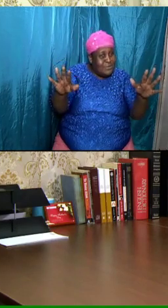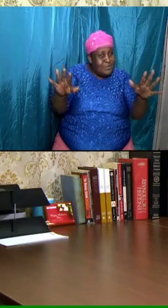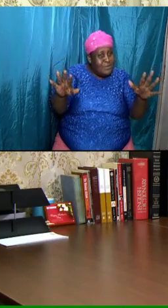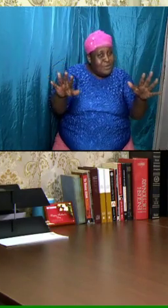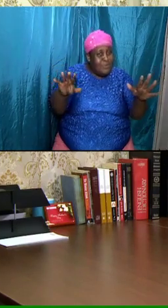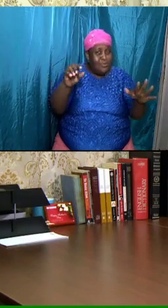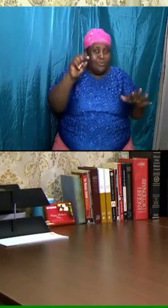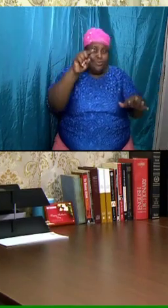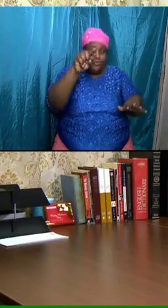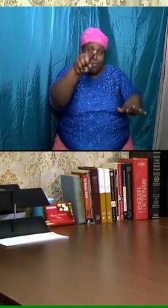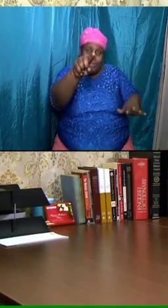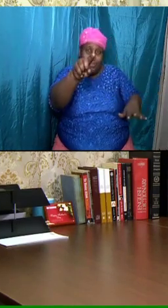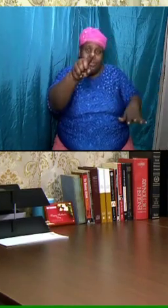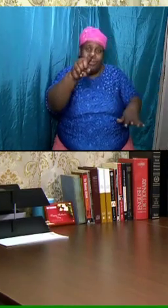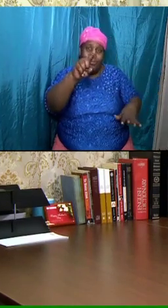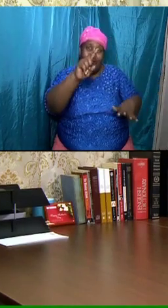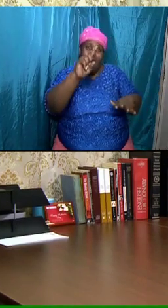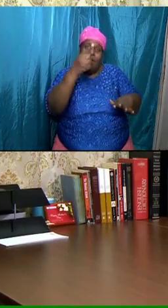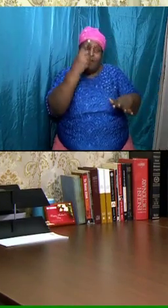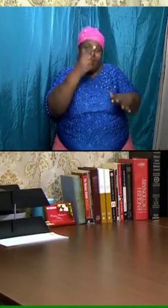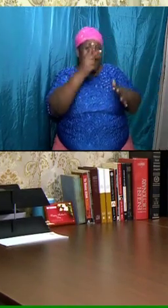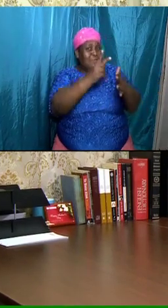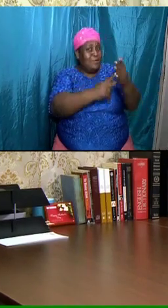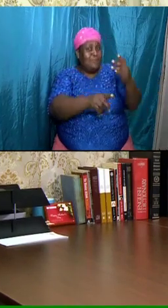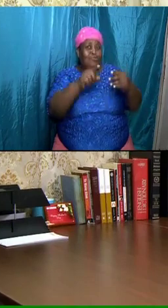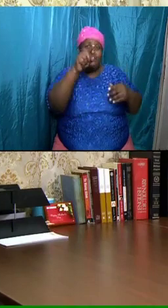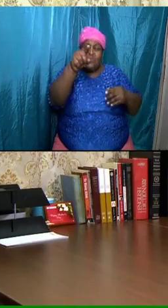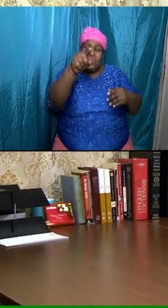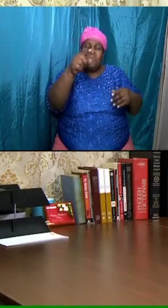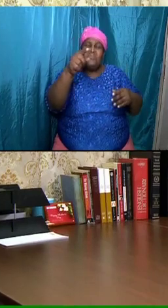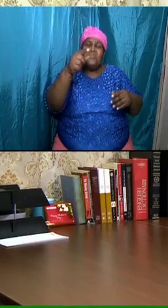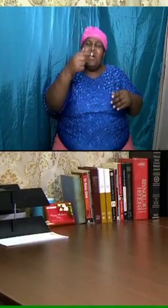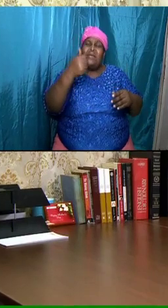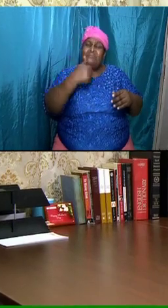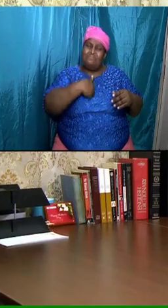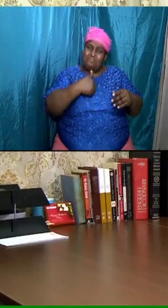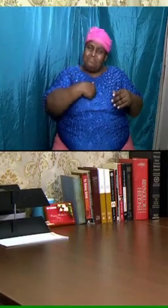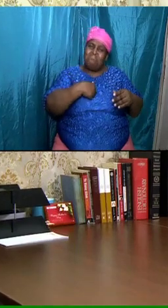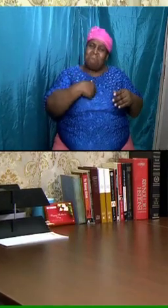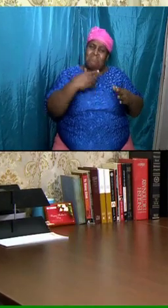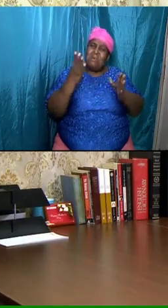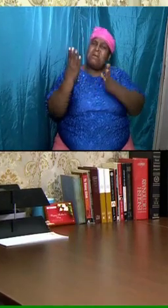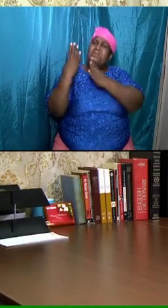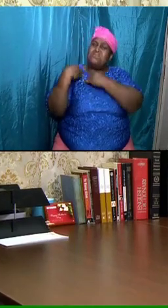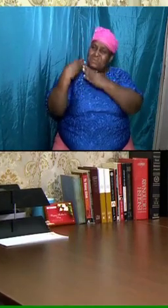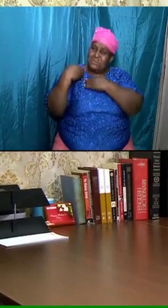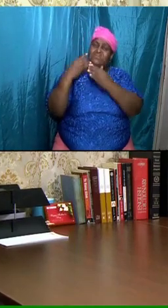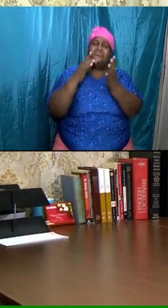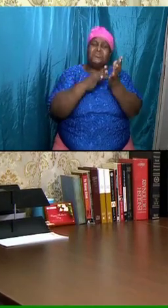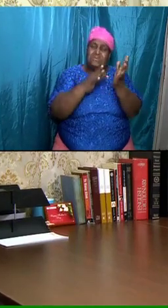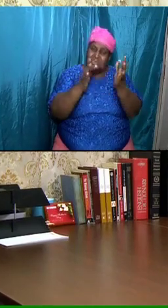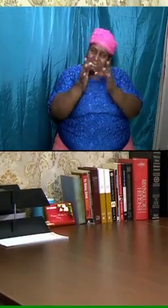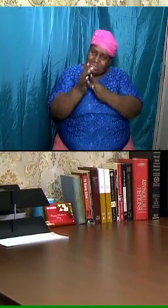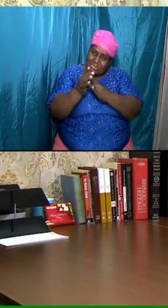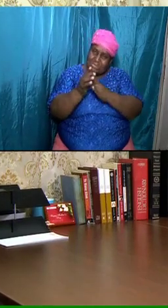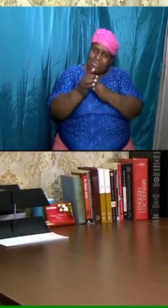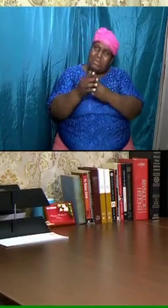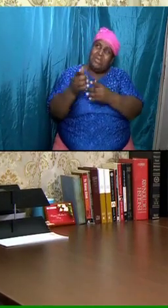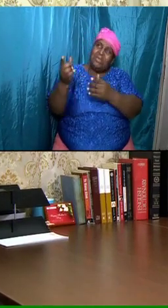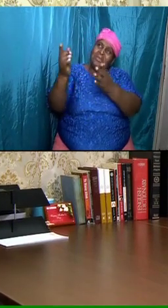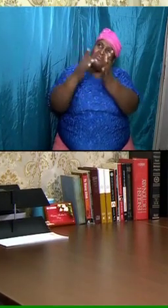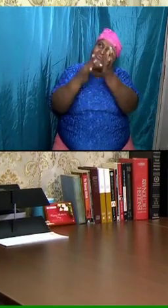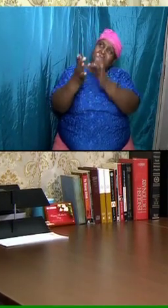you and I accepted him and he came and shook us and said I want